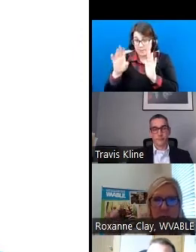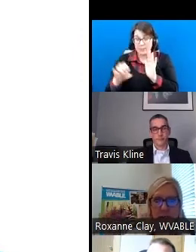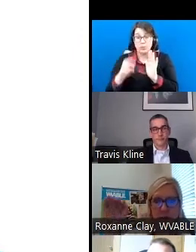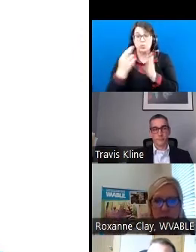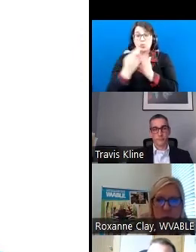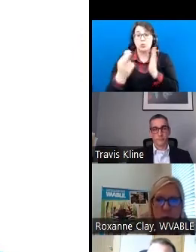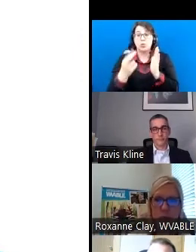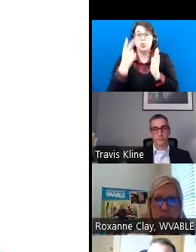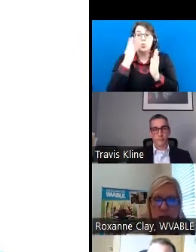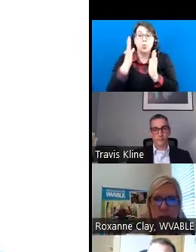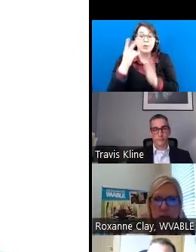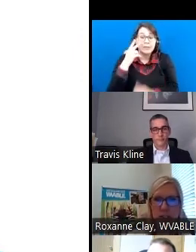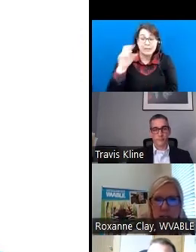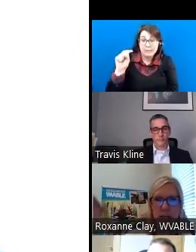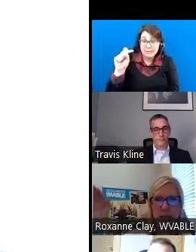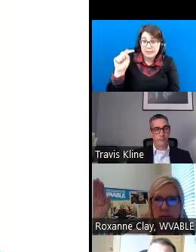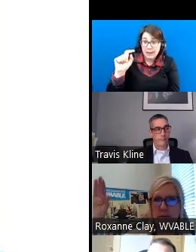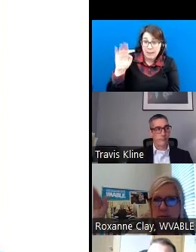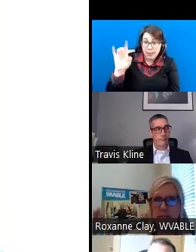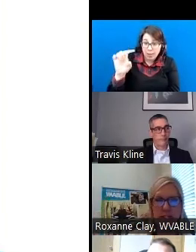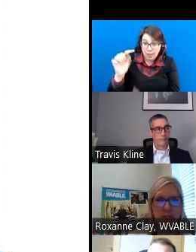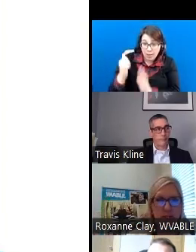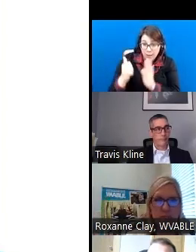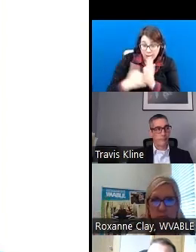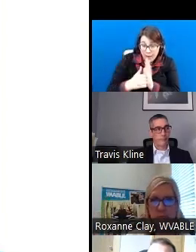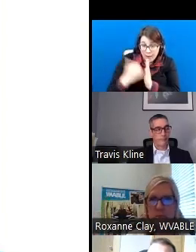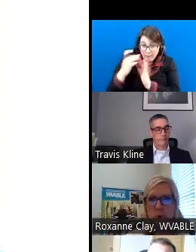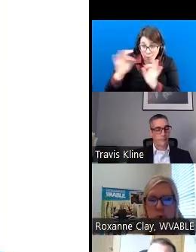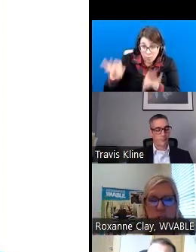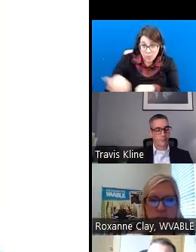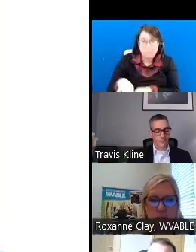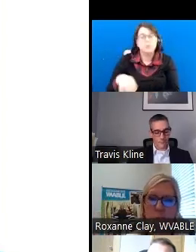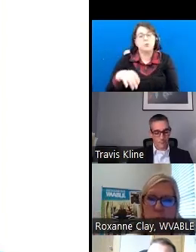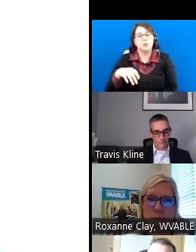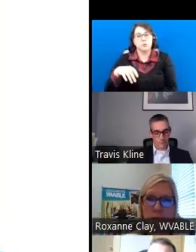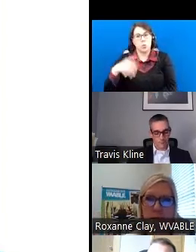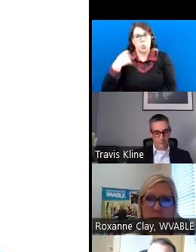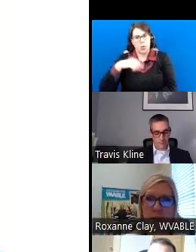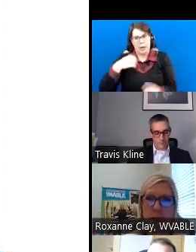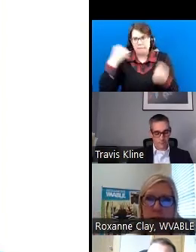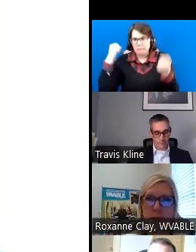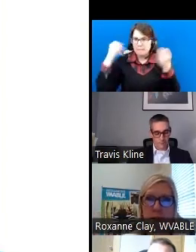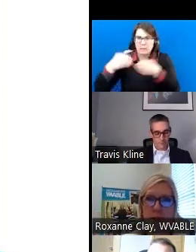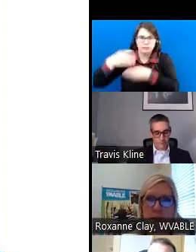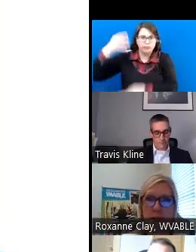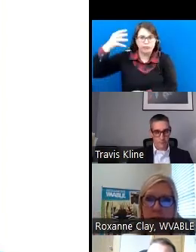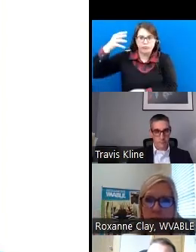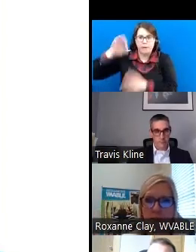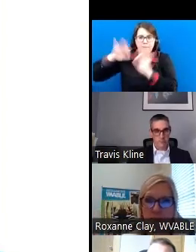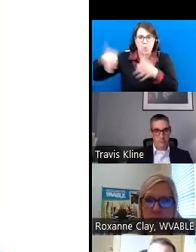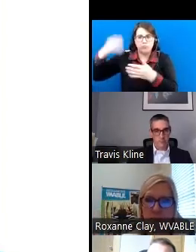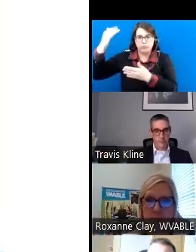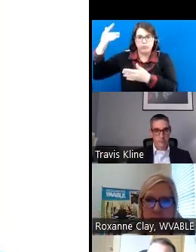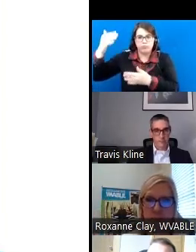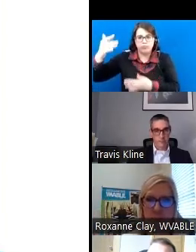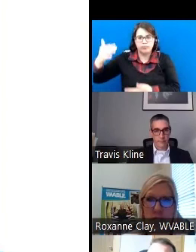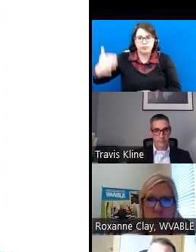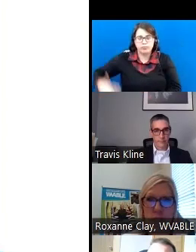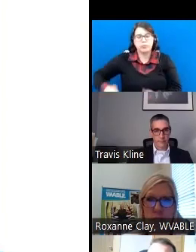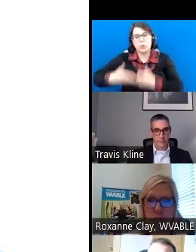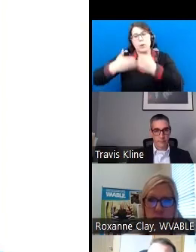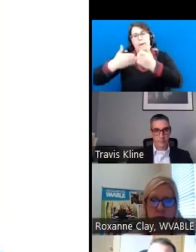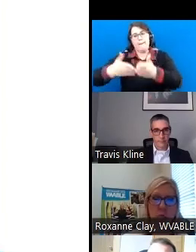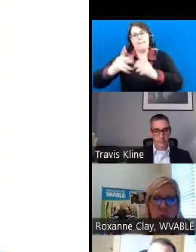Stable Account Forms. There is a list of numerous forms that are there to assist